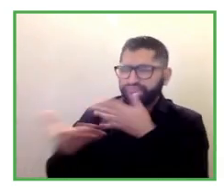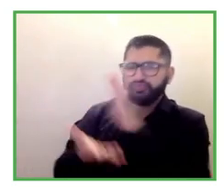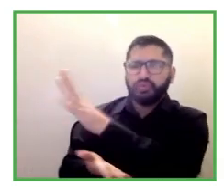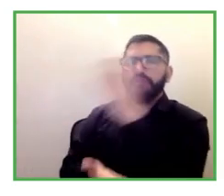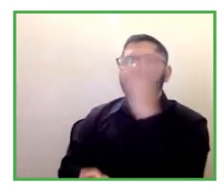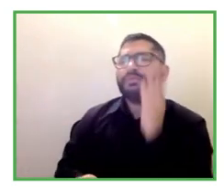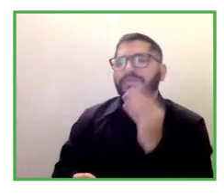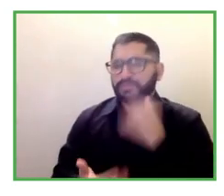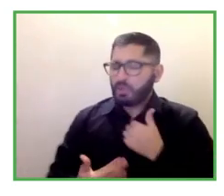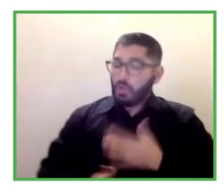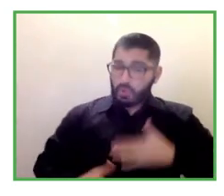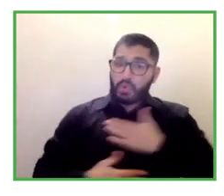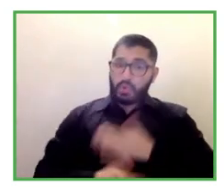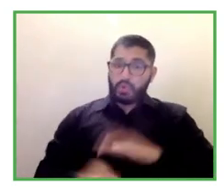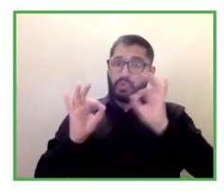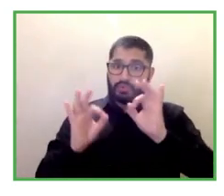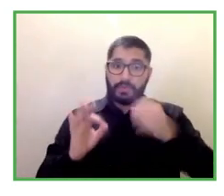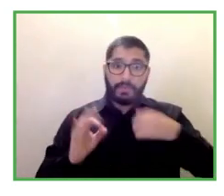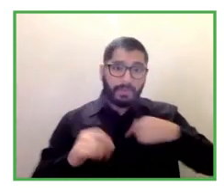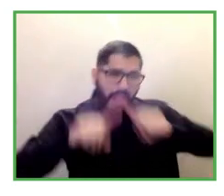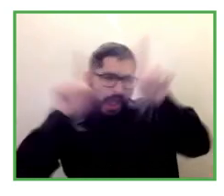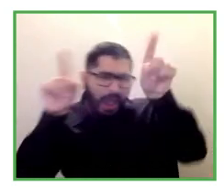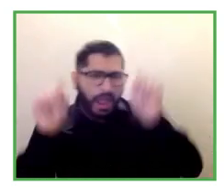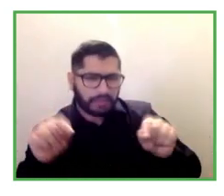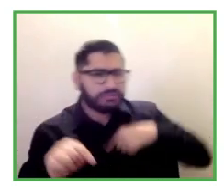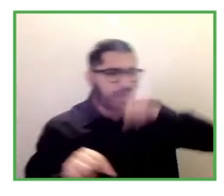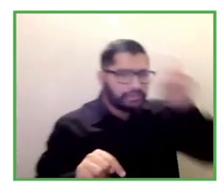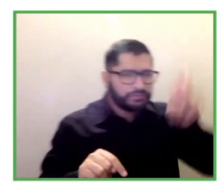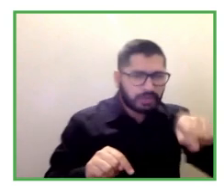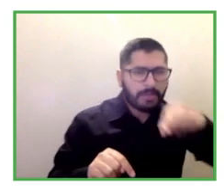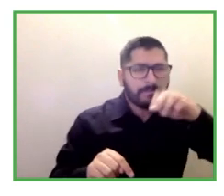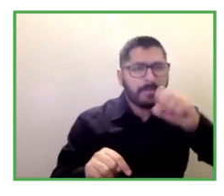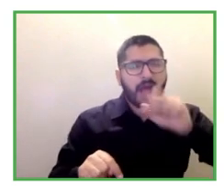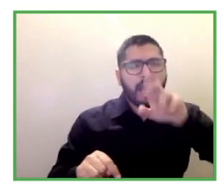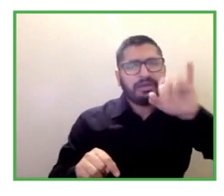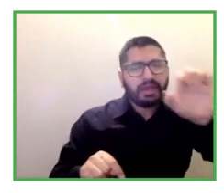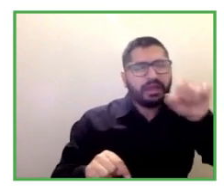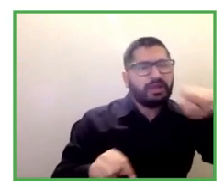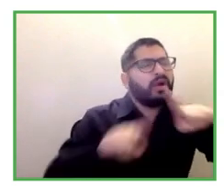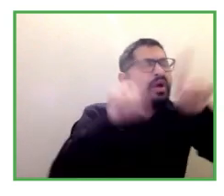what was your experience your bad experience that you overcame